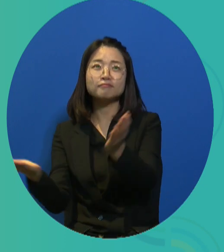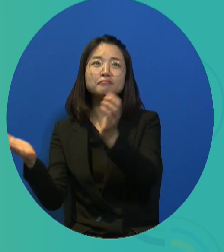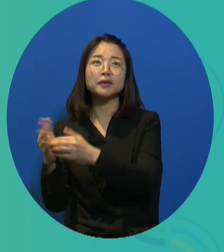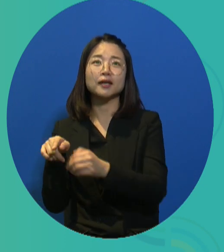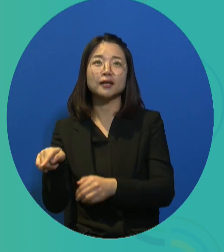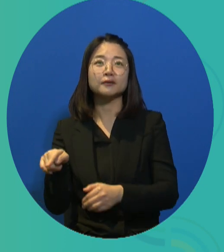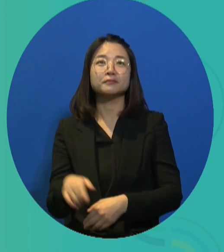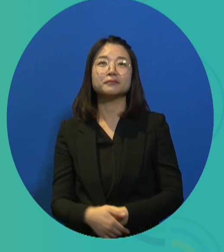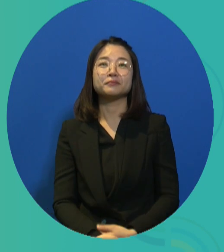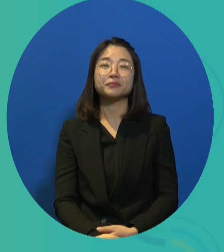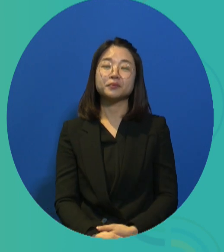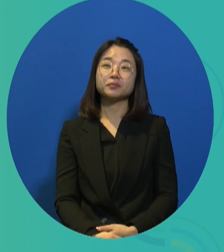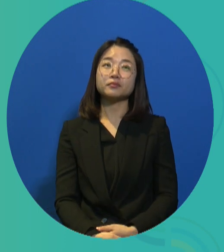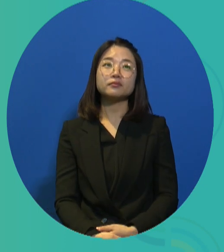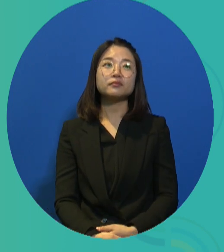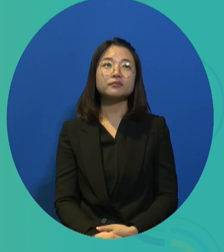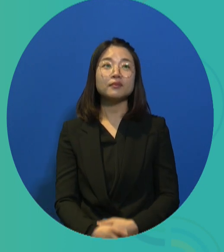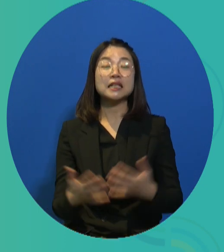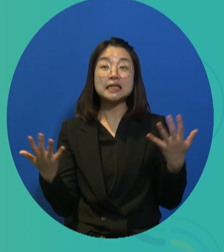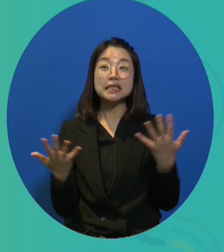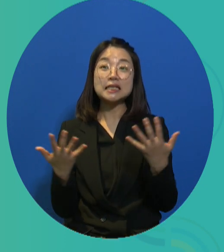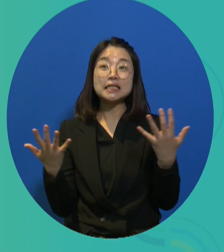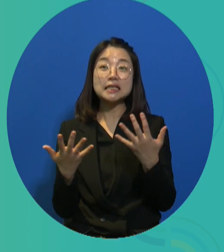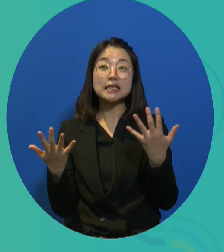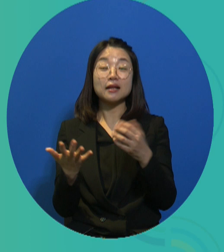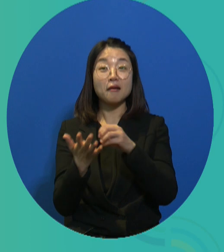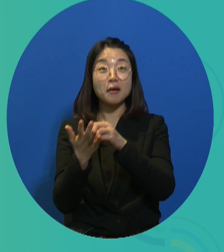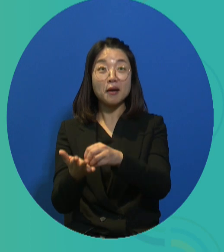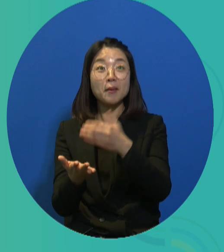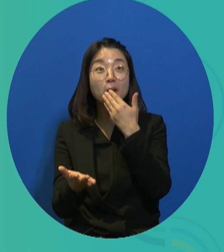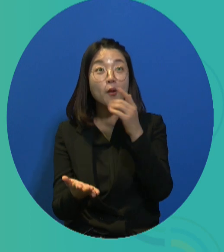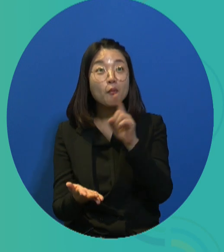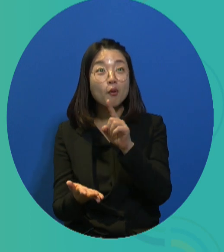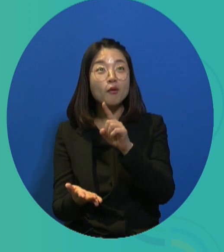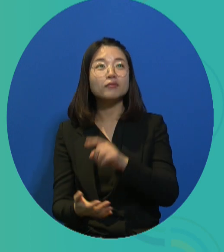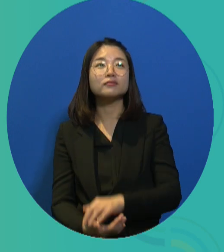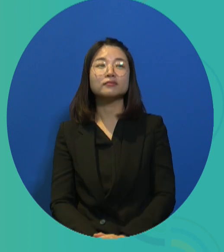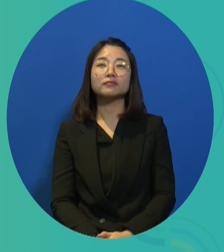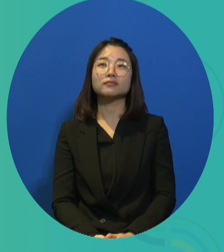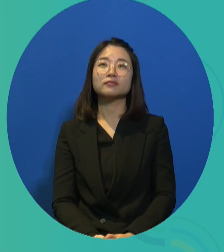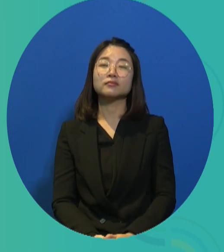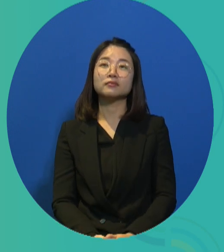Korea about job guarantee. The job guarantee system is not necessarily a difficult concept.